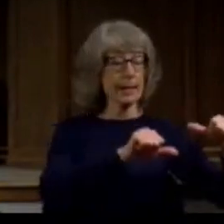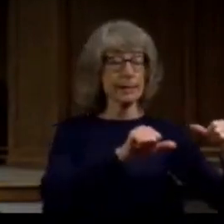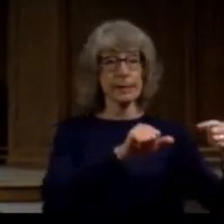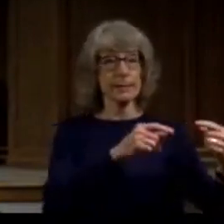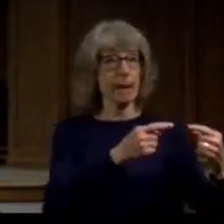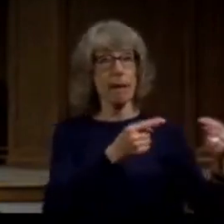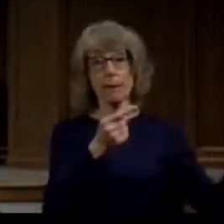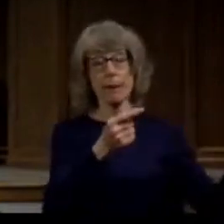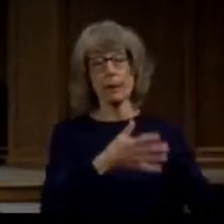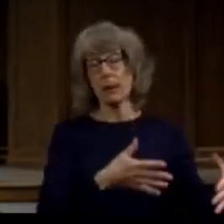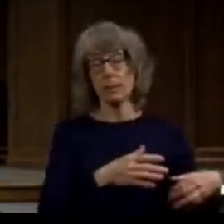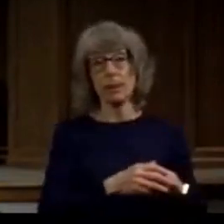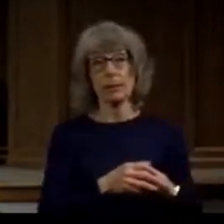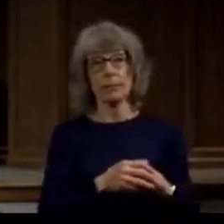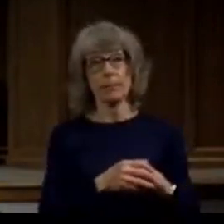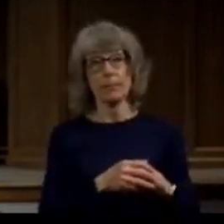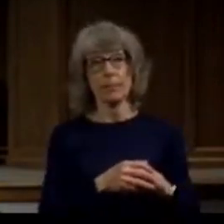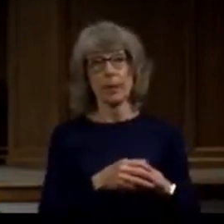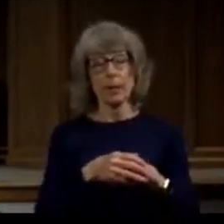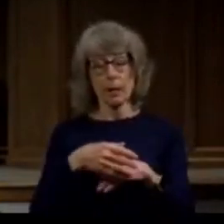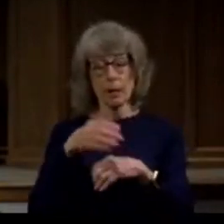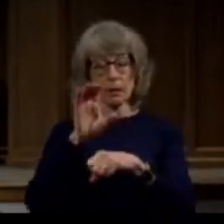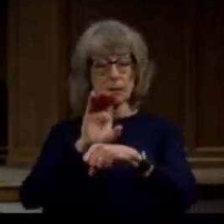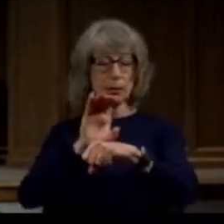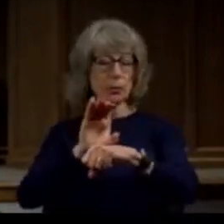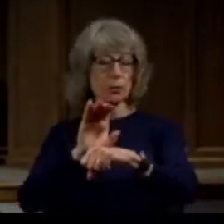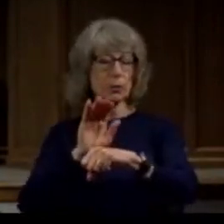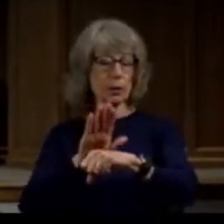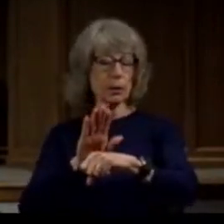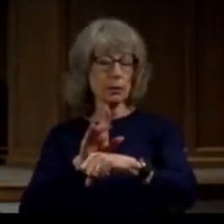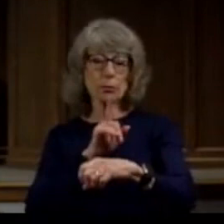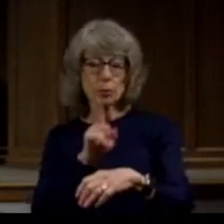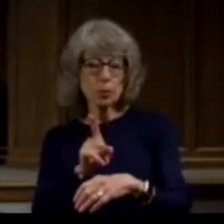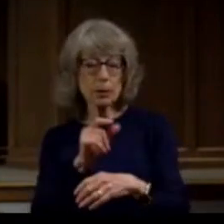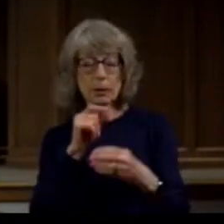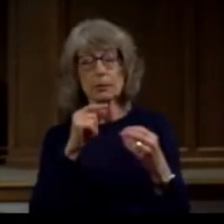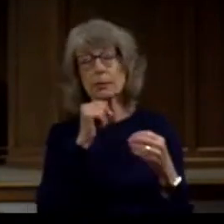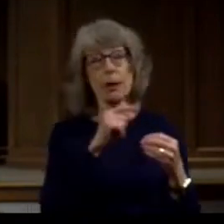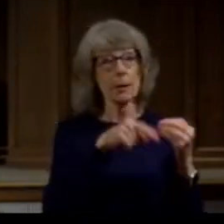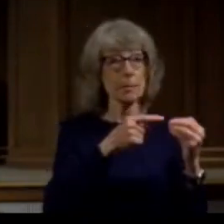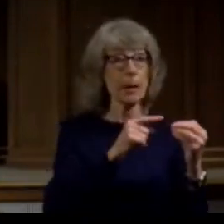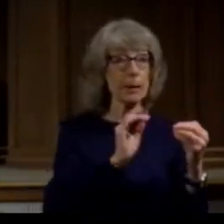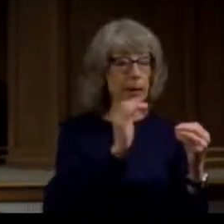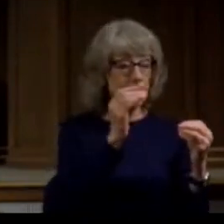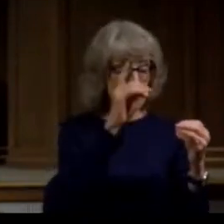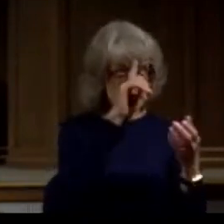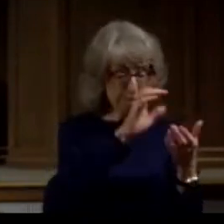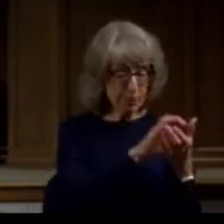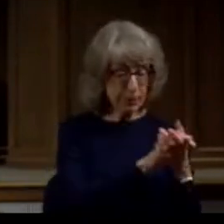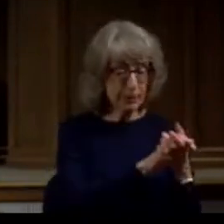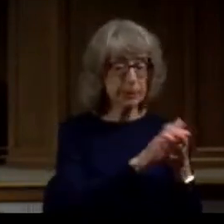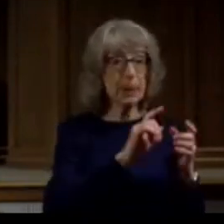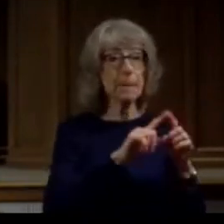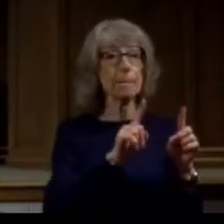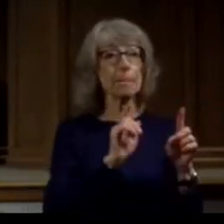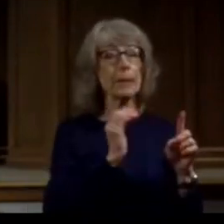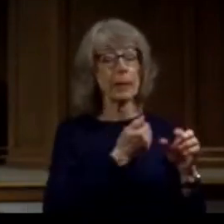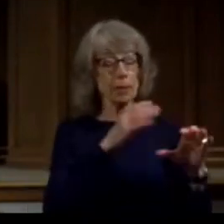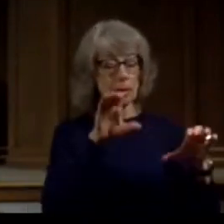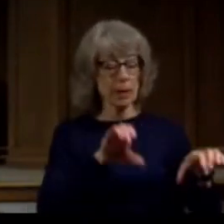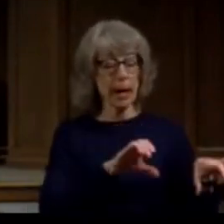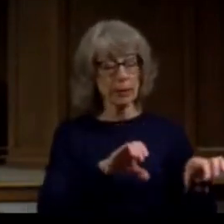the question about the church's validity is not necessarily about our beliefs often it is about our actions